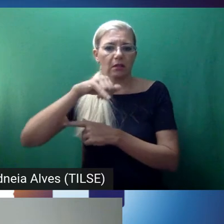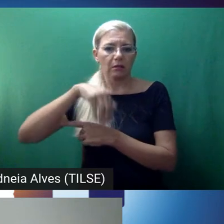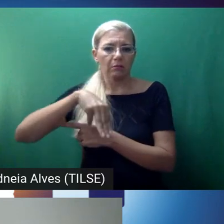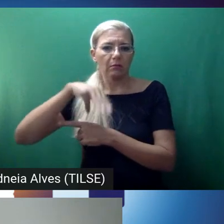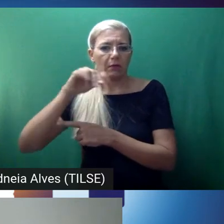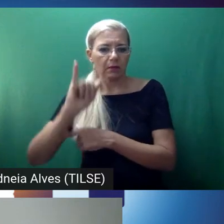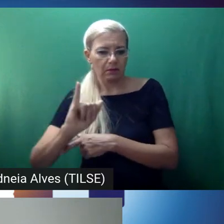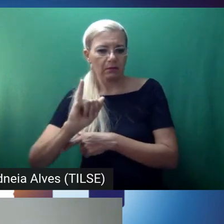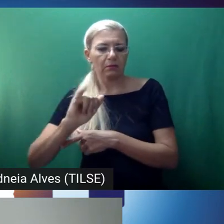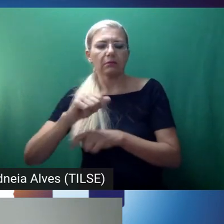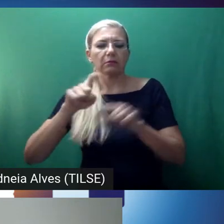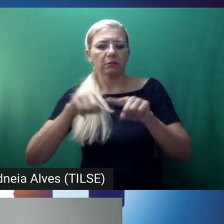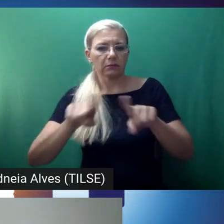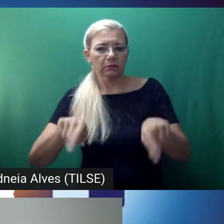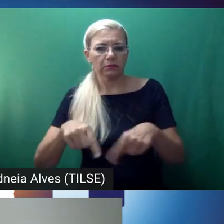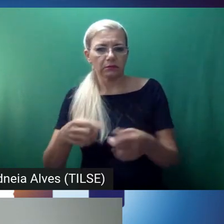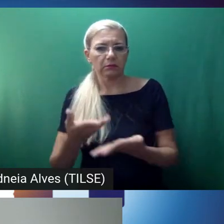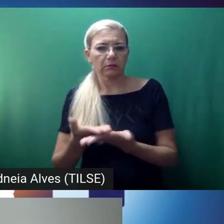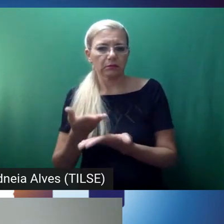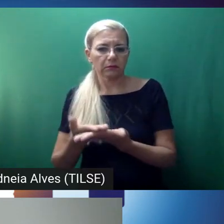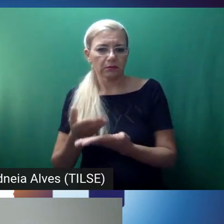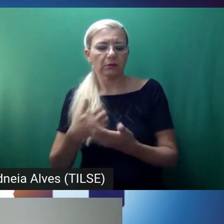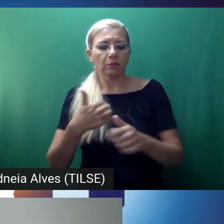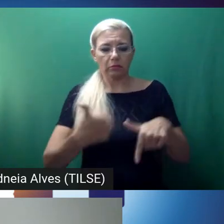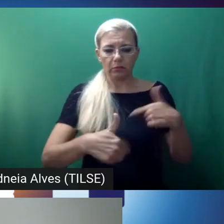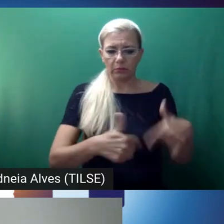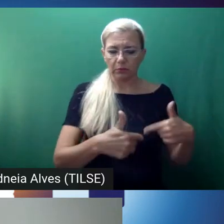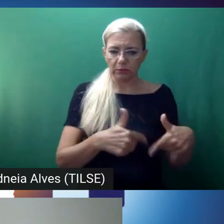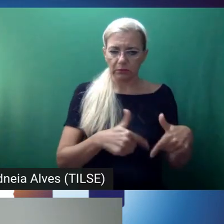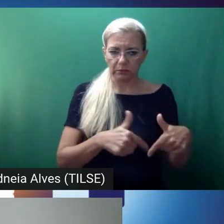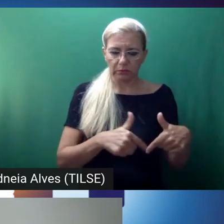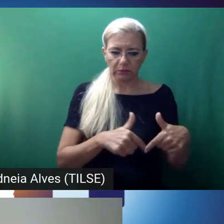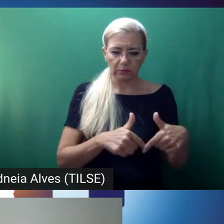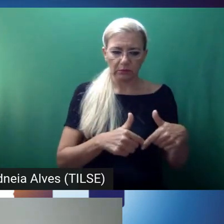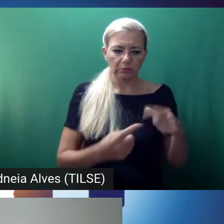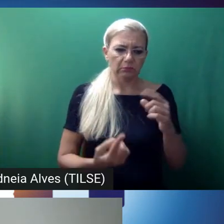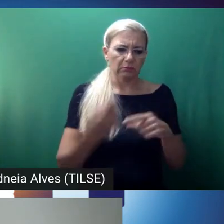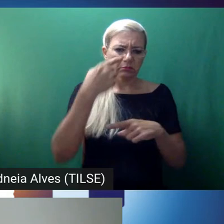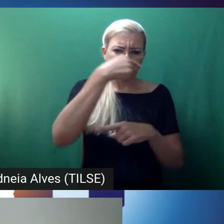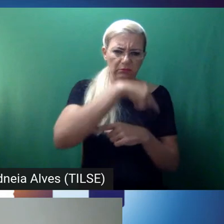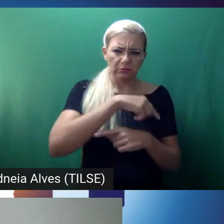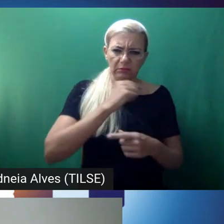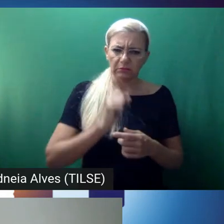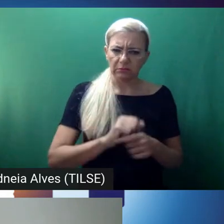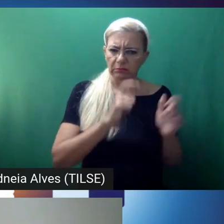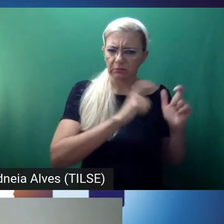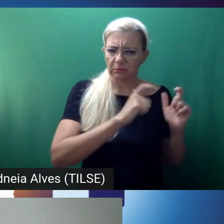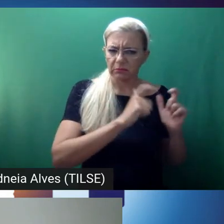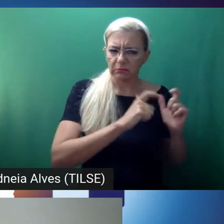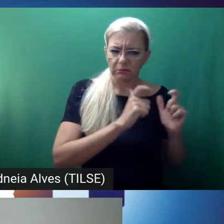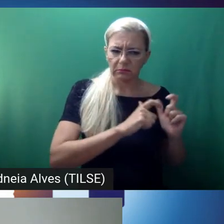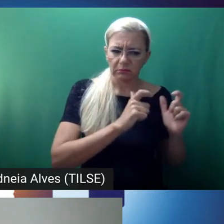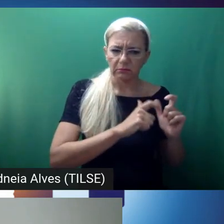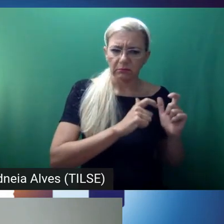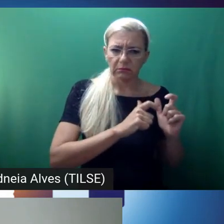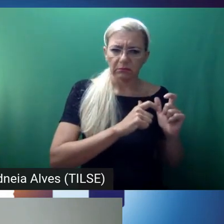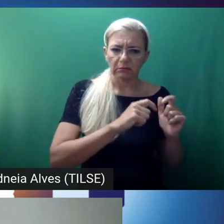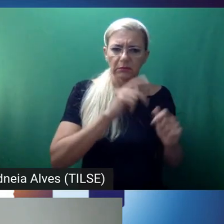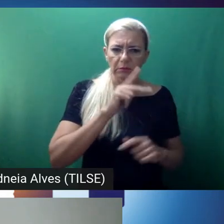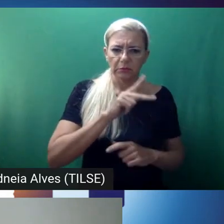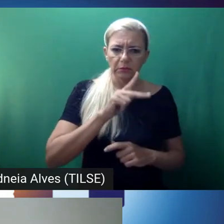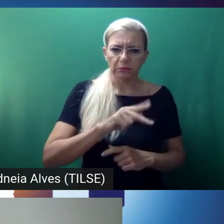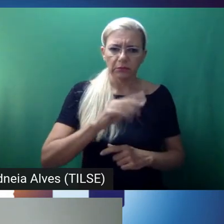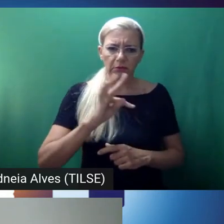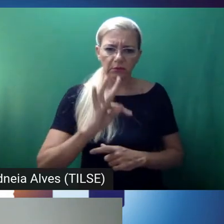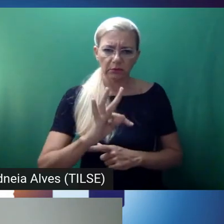where I worked in Kyrgyzstan. And it was the same PPT heavy and